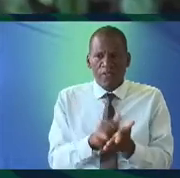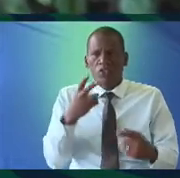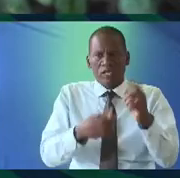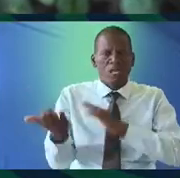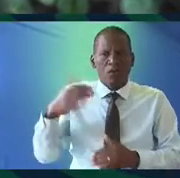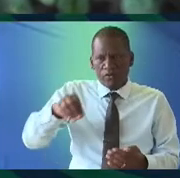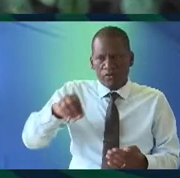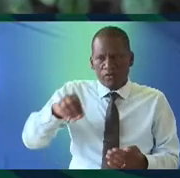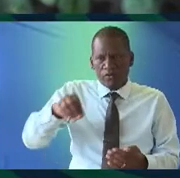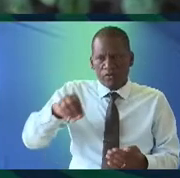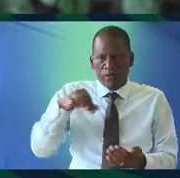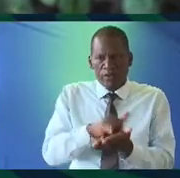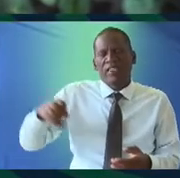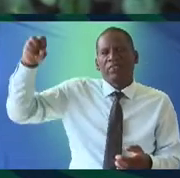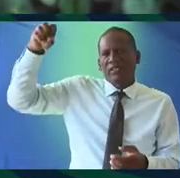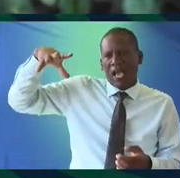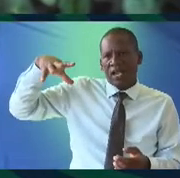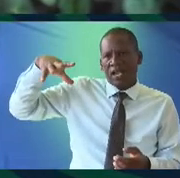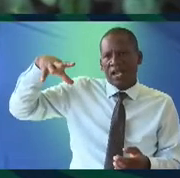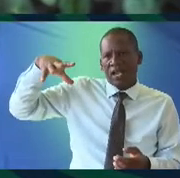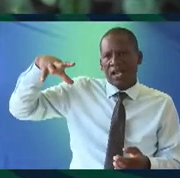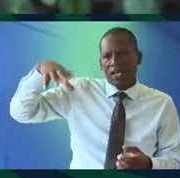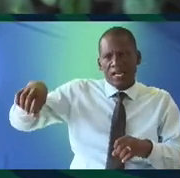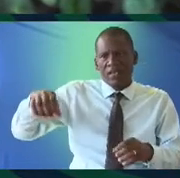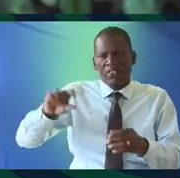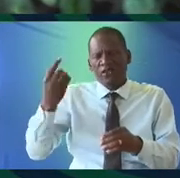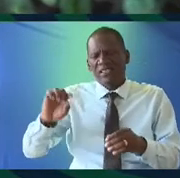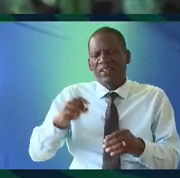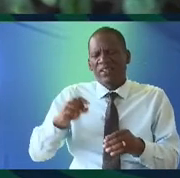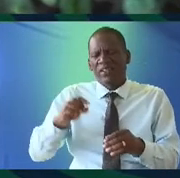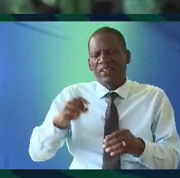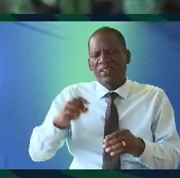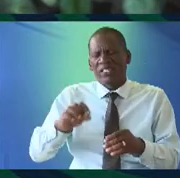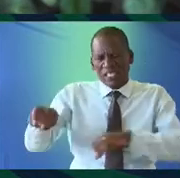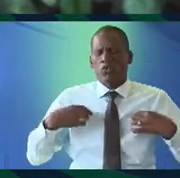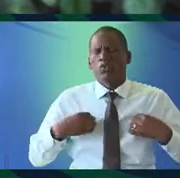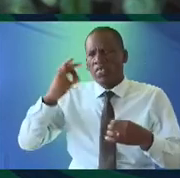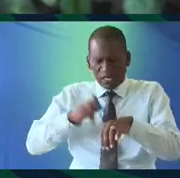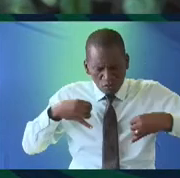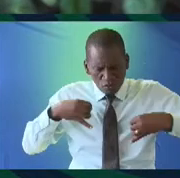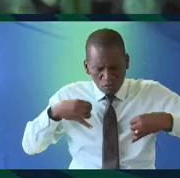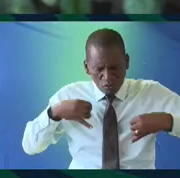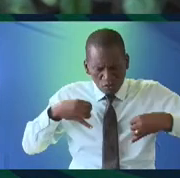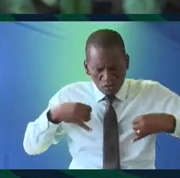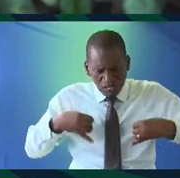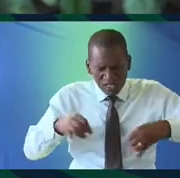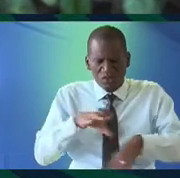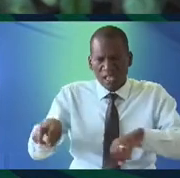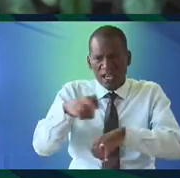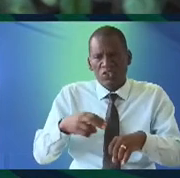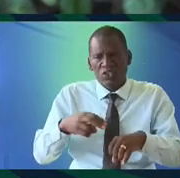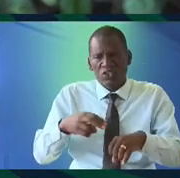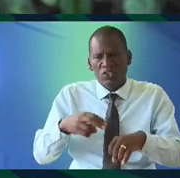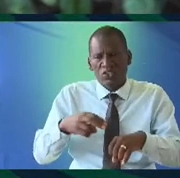the sunlight national dress search was actually the third attempt at finding a national dress the first one